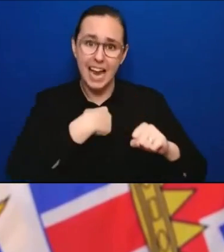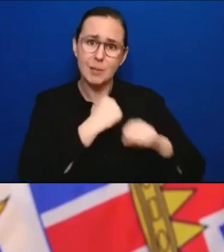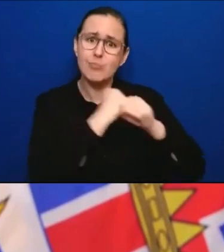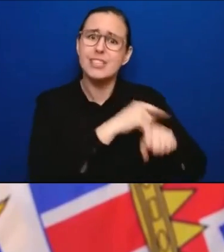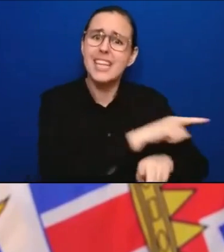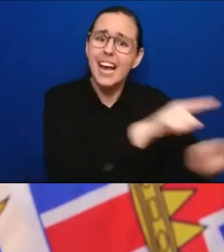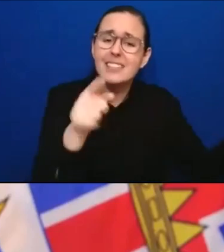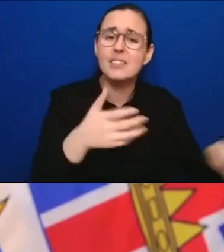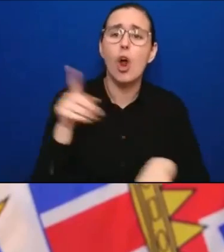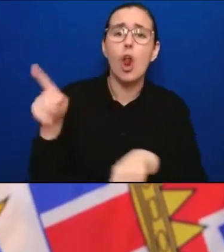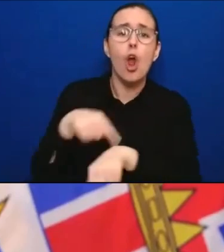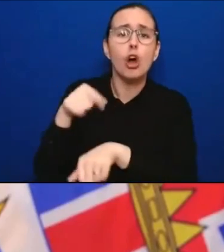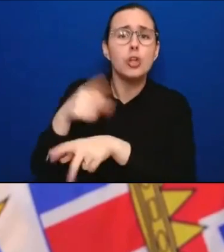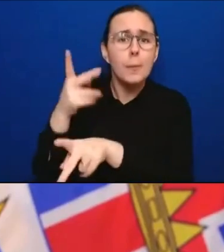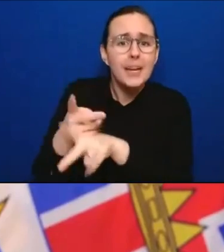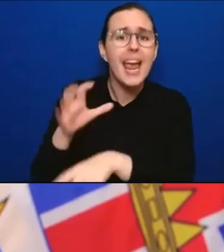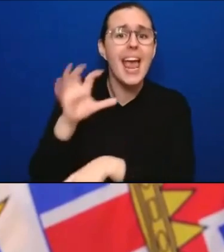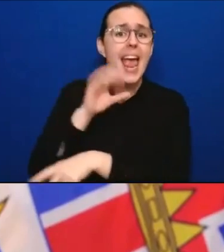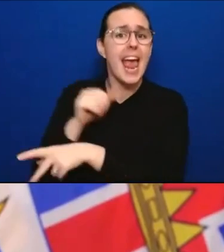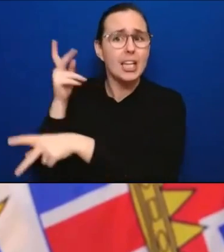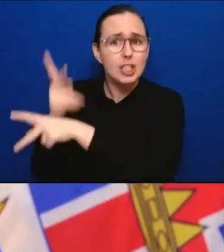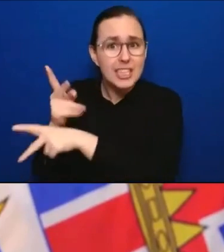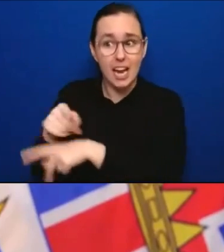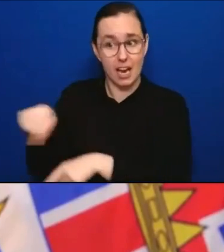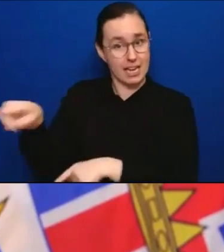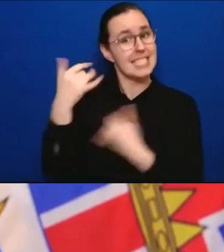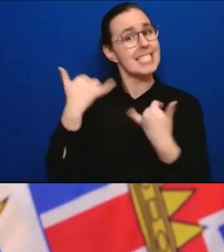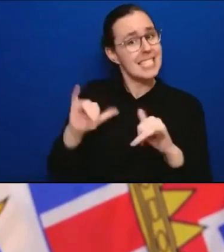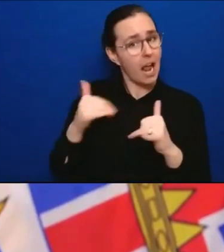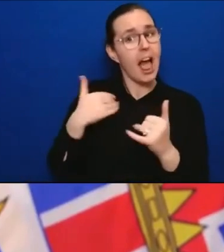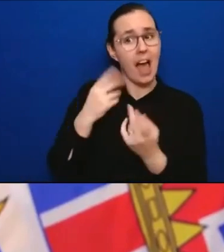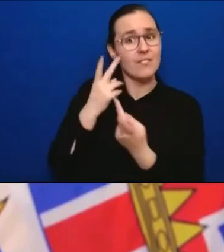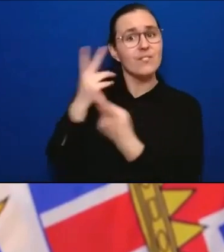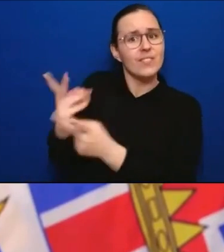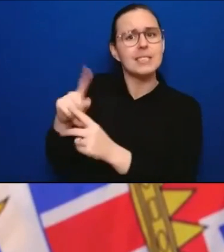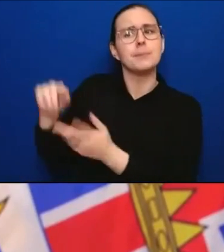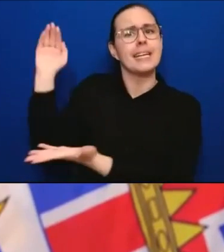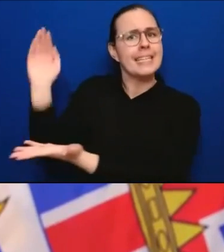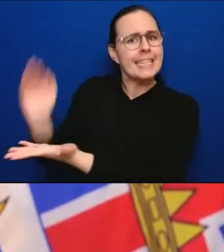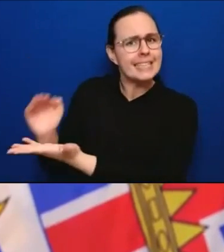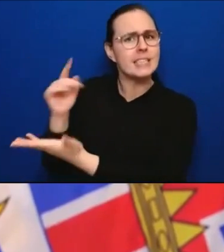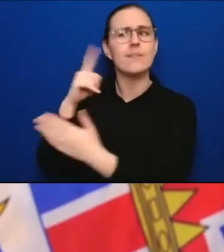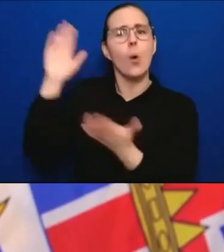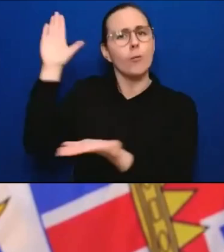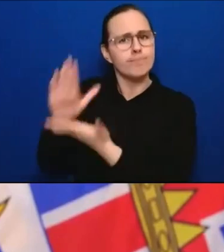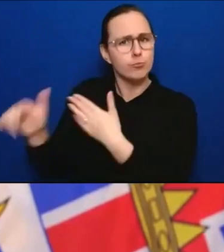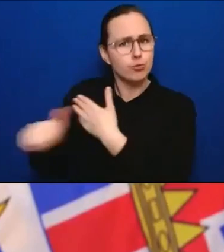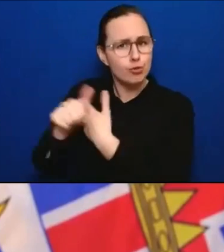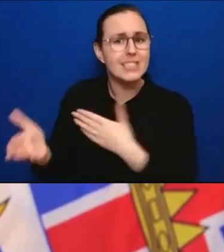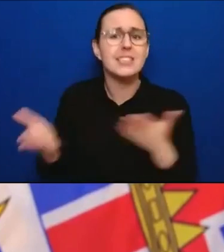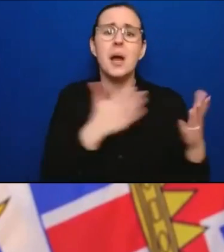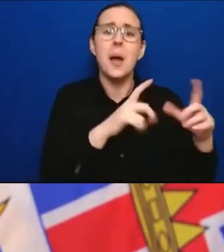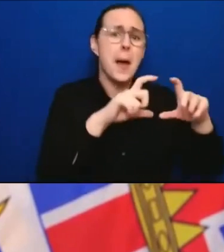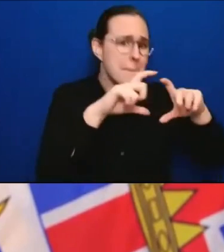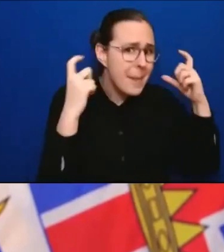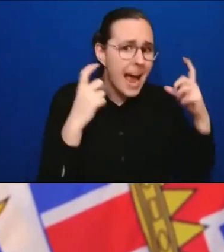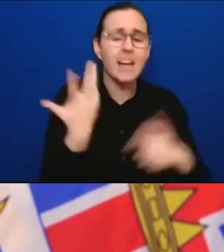And the vaccine card, things like mask wearing and staying away if we're ill ourselves.